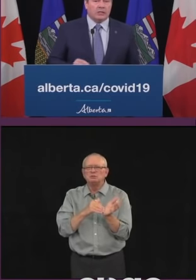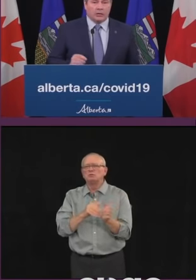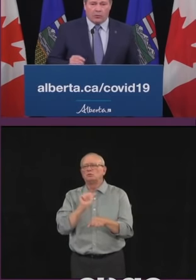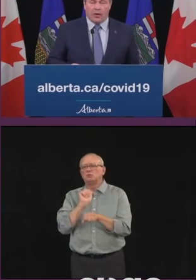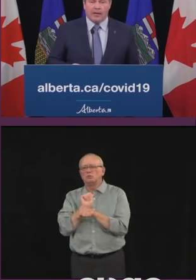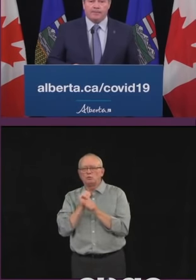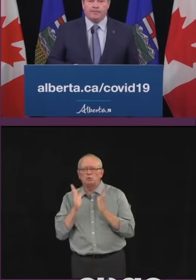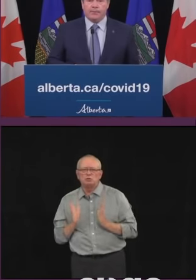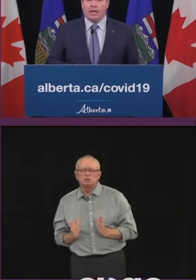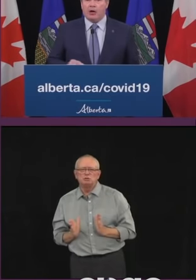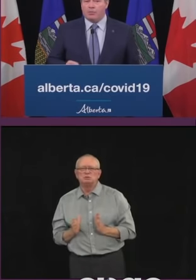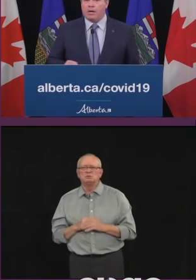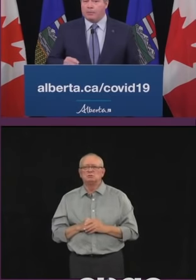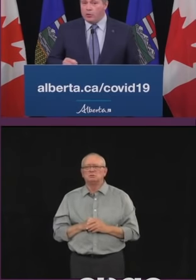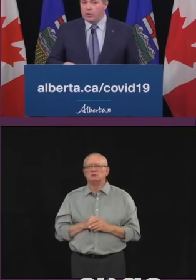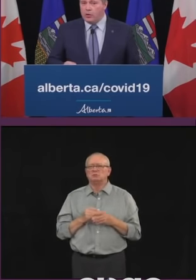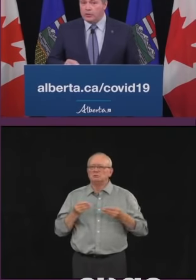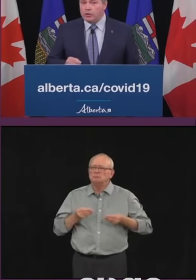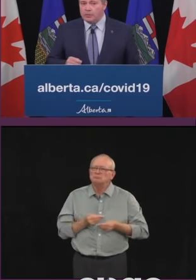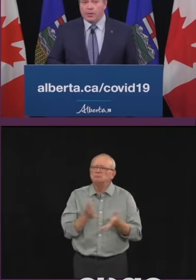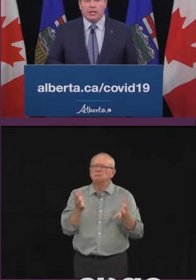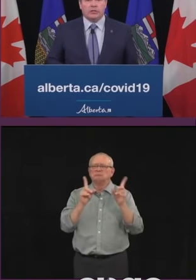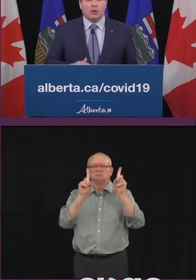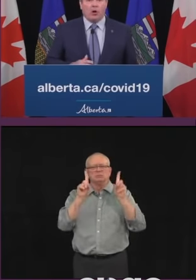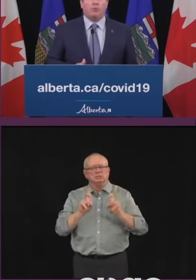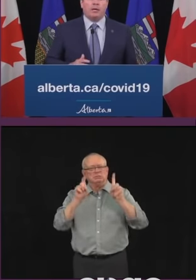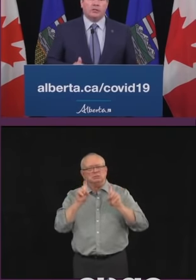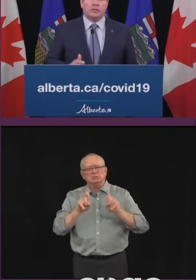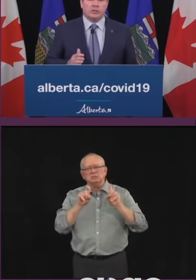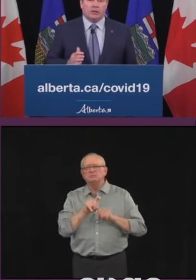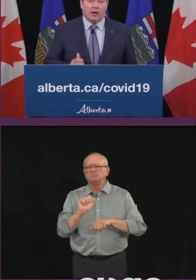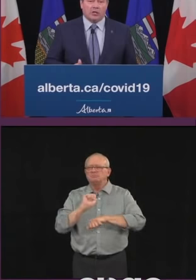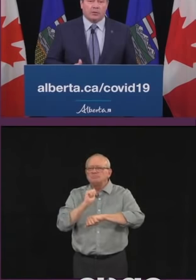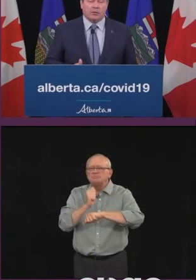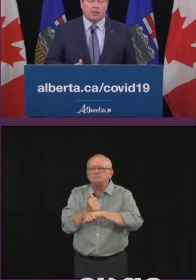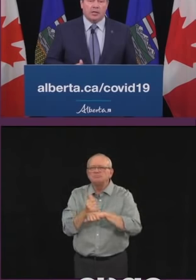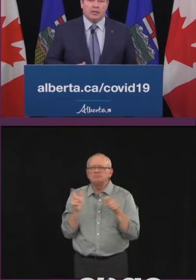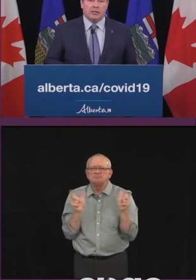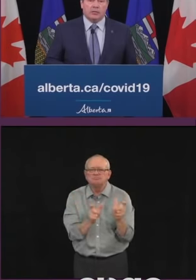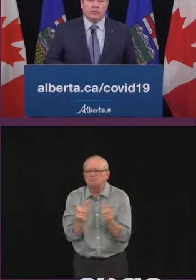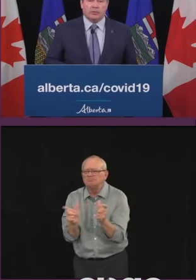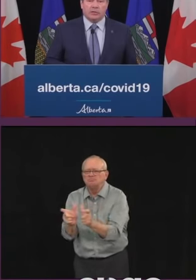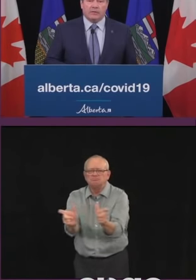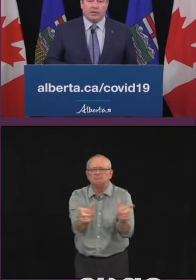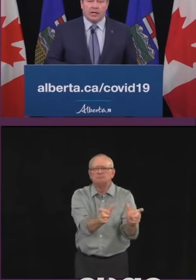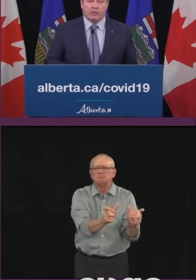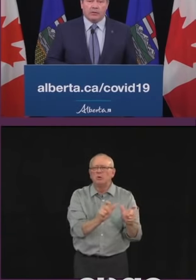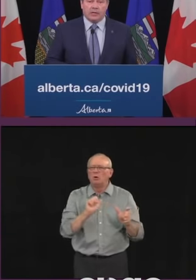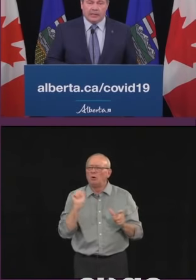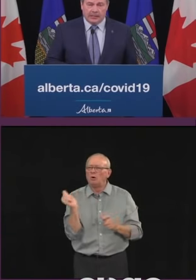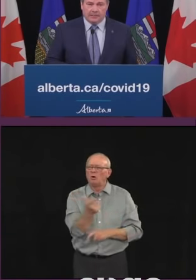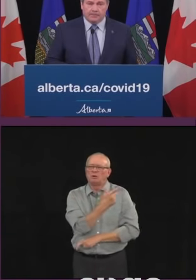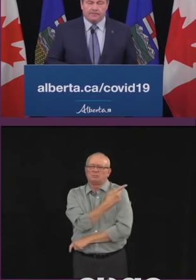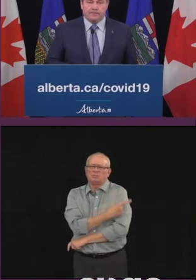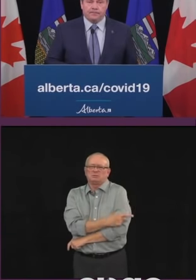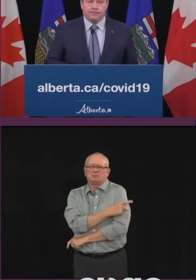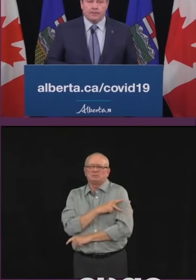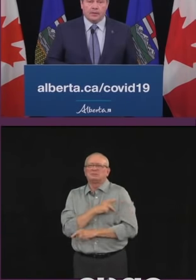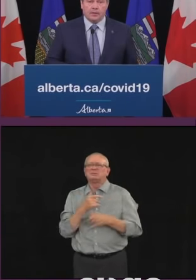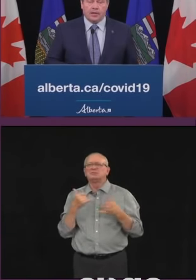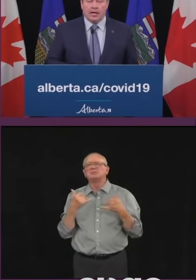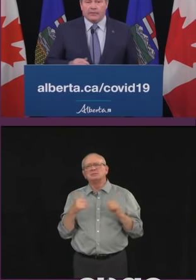testing is underway, outbreak protocols are in place and all patients in the hospital continue to receive the care that they need.